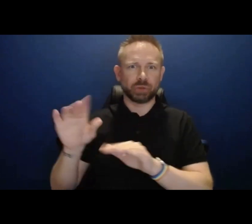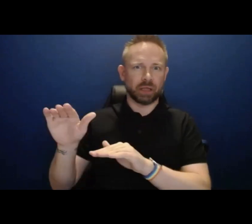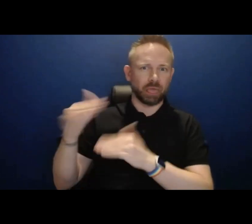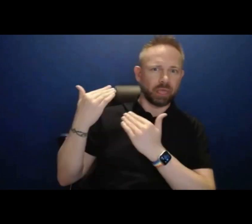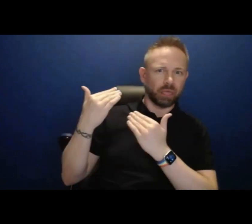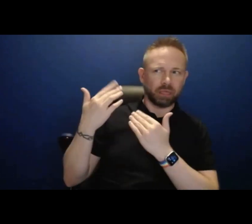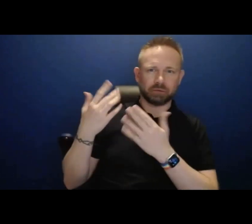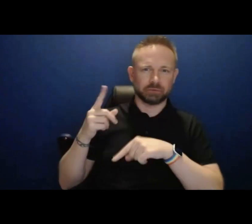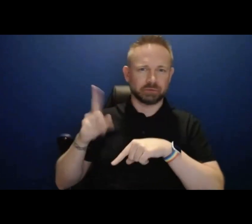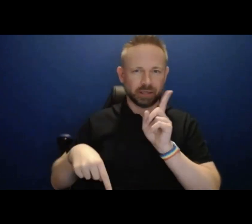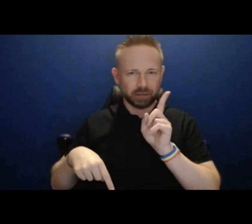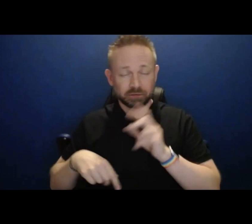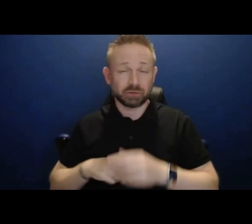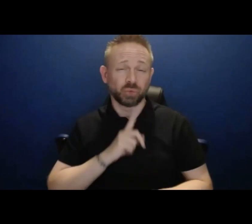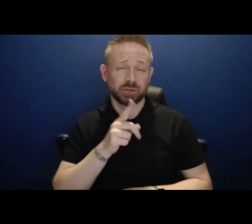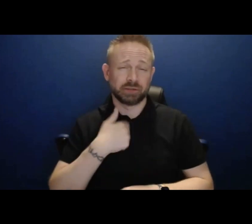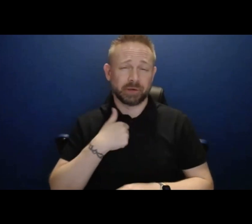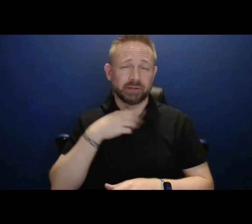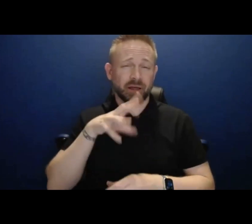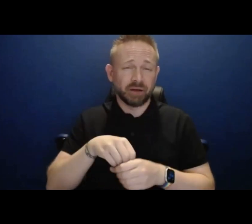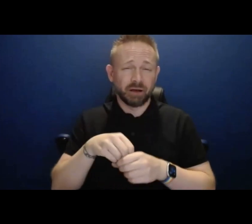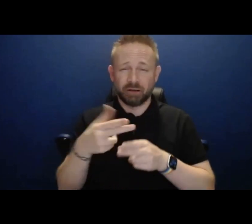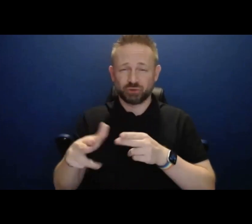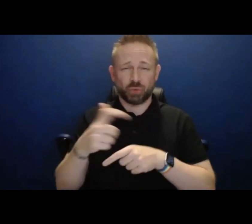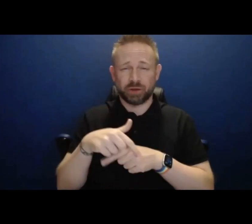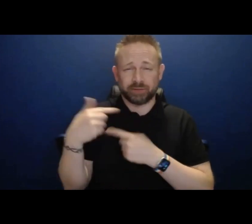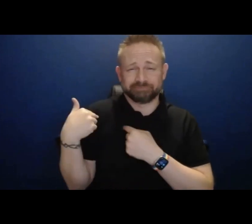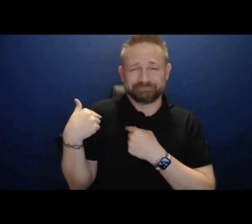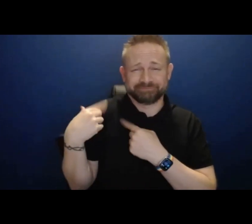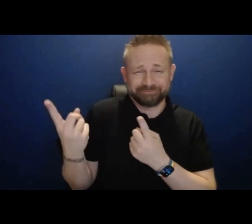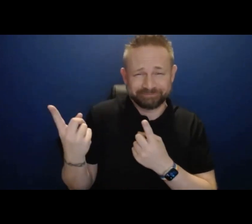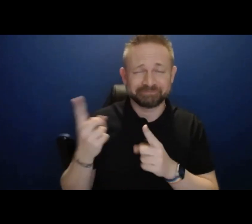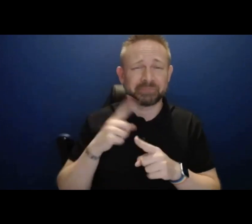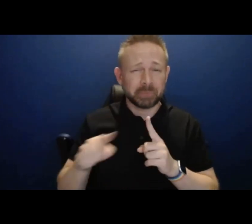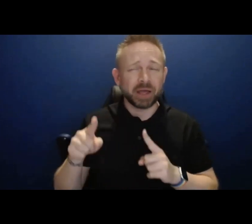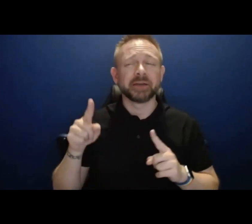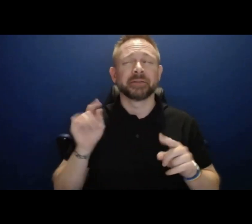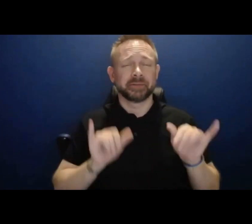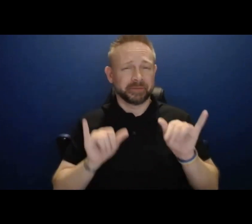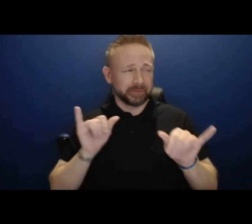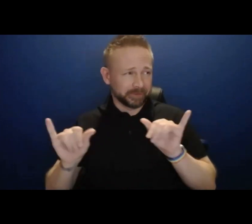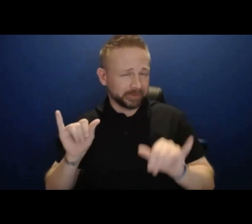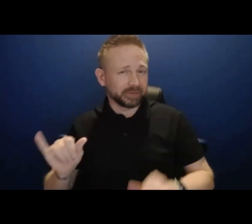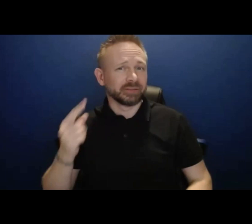I've only been here a short time, but, but I certainly think I understand that our,